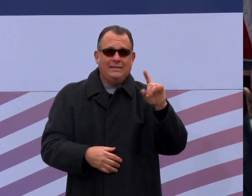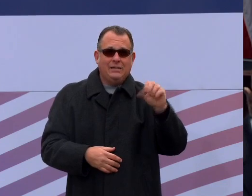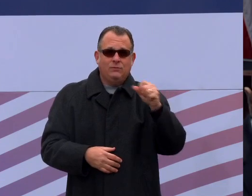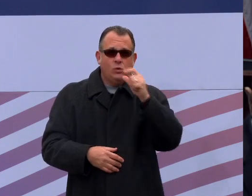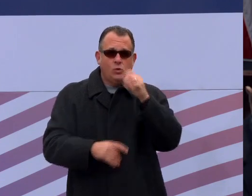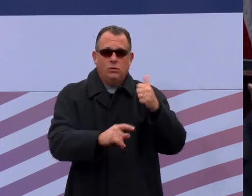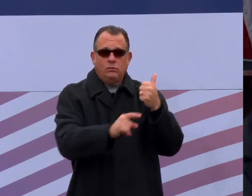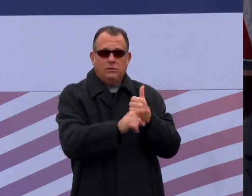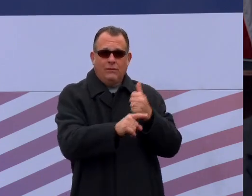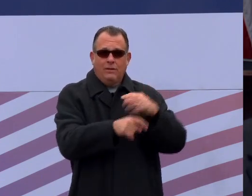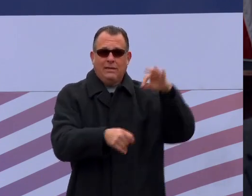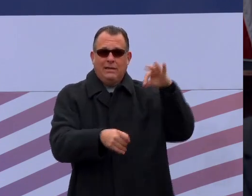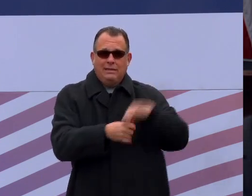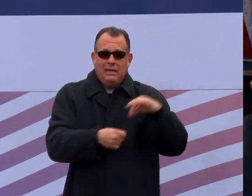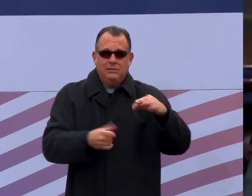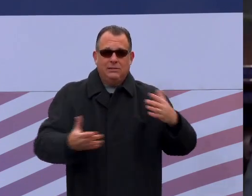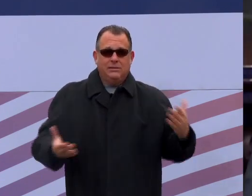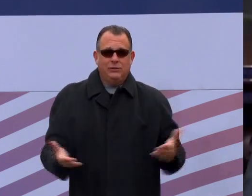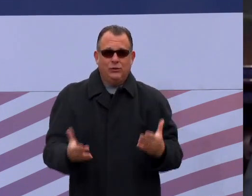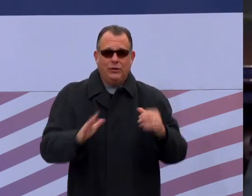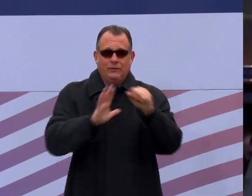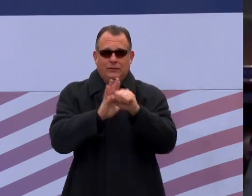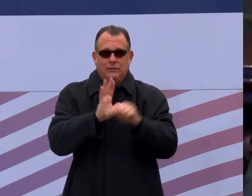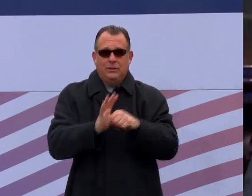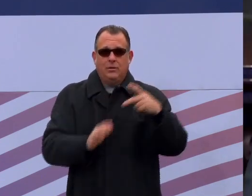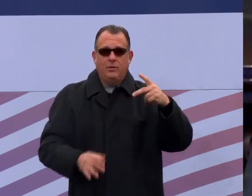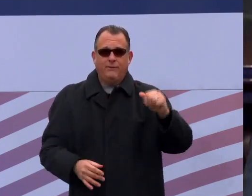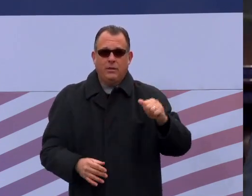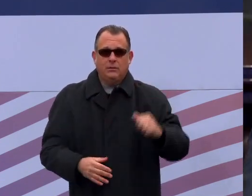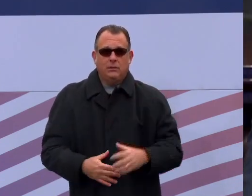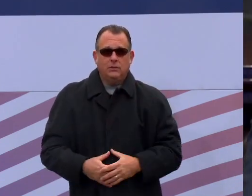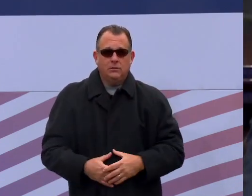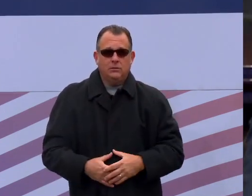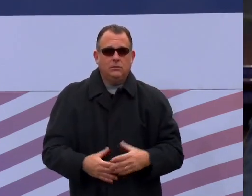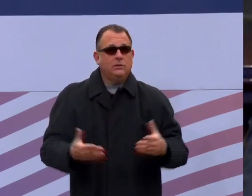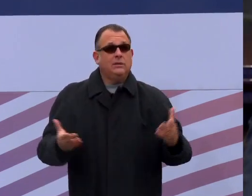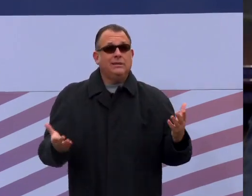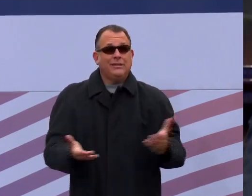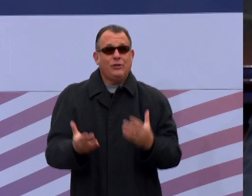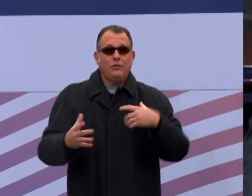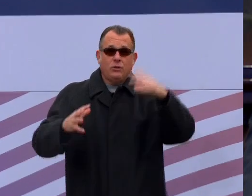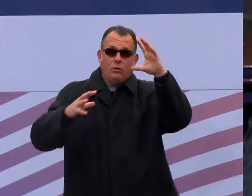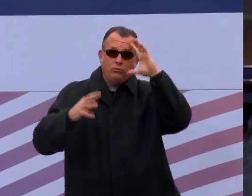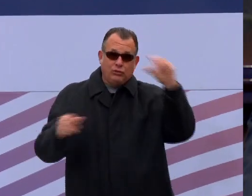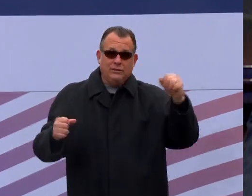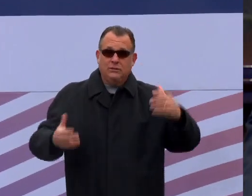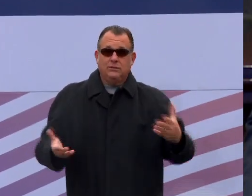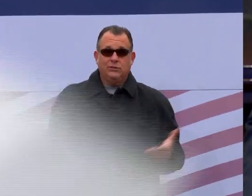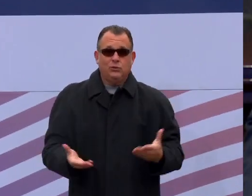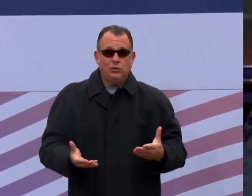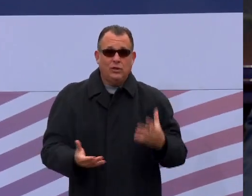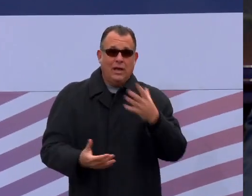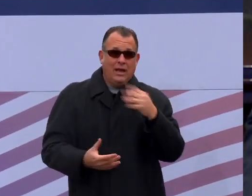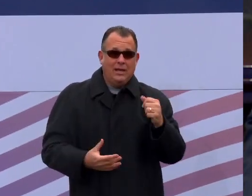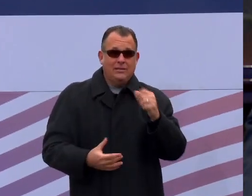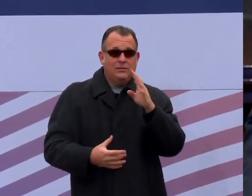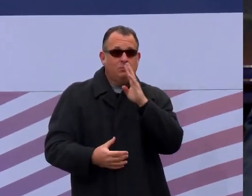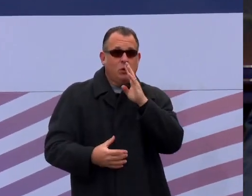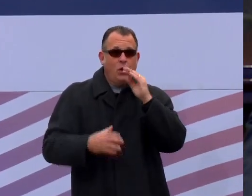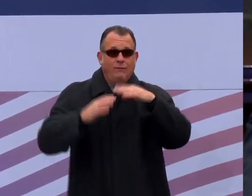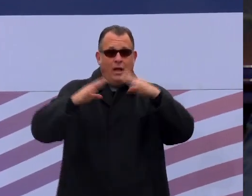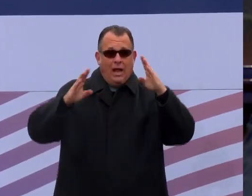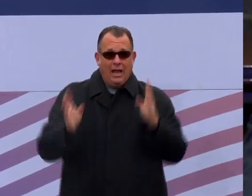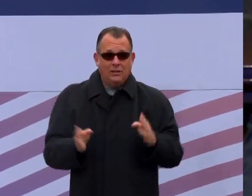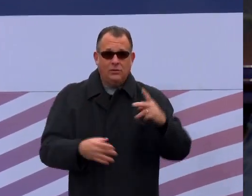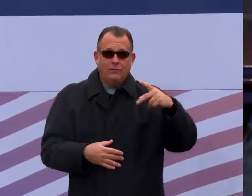The clerk will proceed. We, the President of the Senate and Speaker of the House of Representatives of the Commonwealth of Pennsylvania, do certify that the